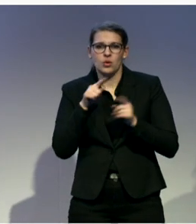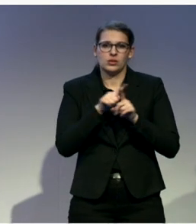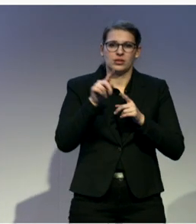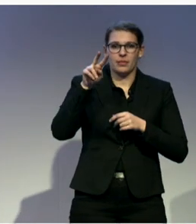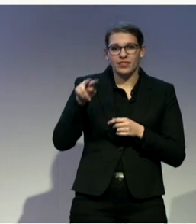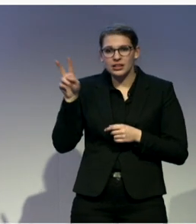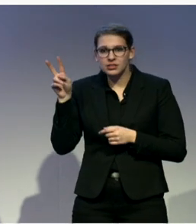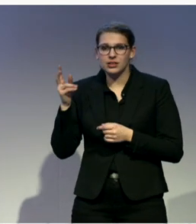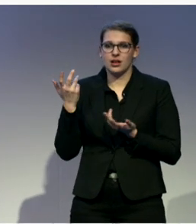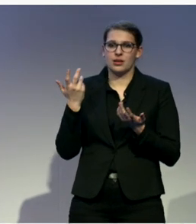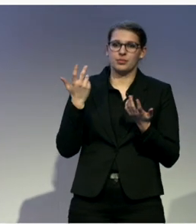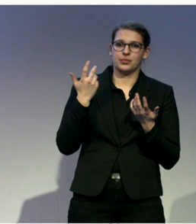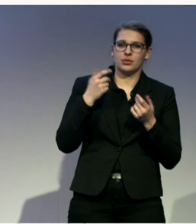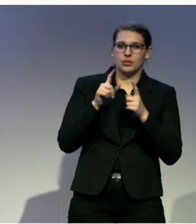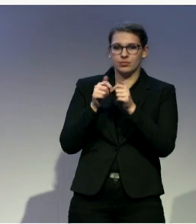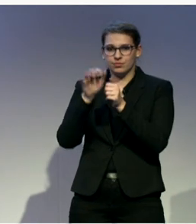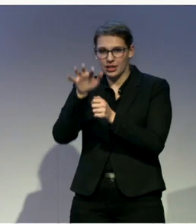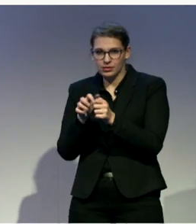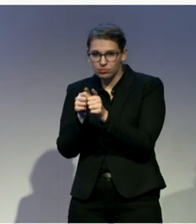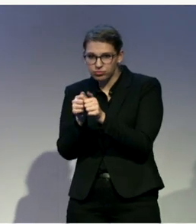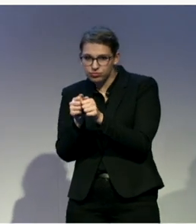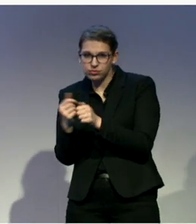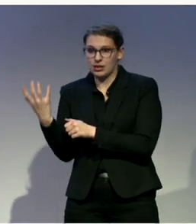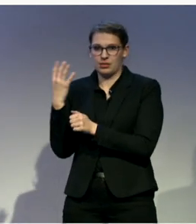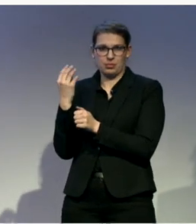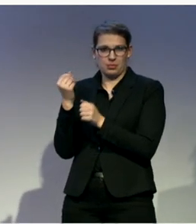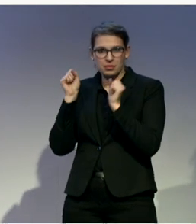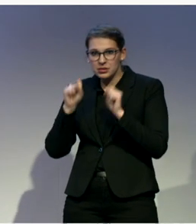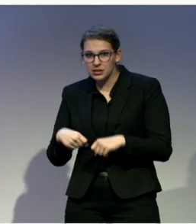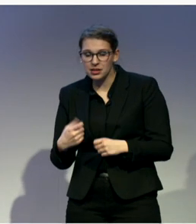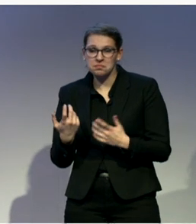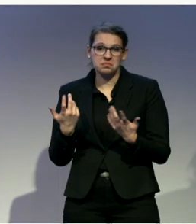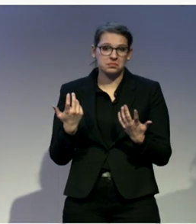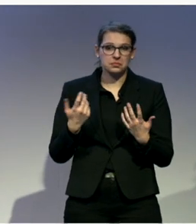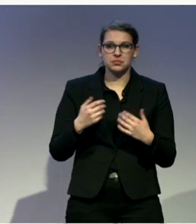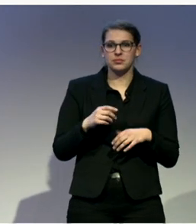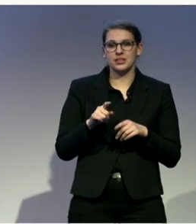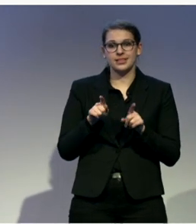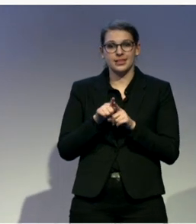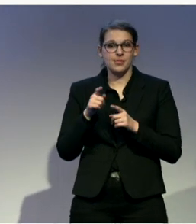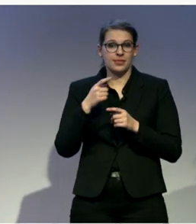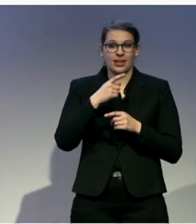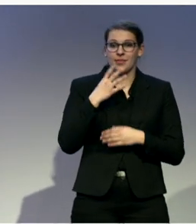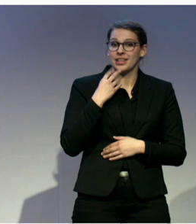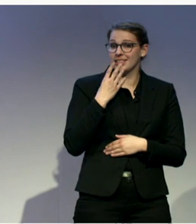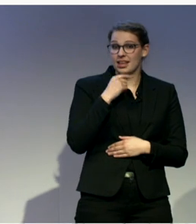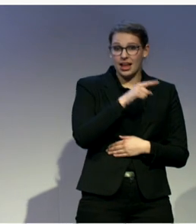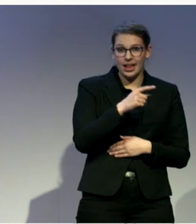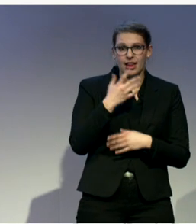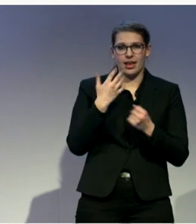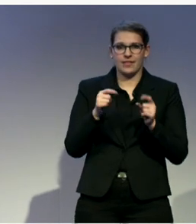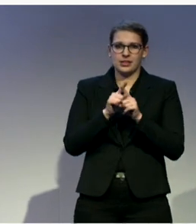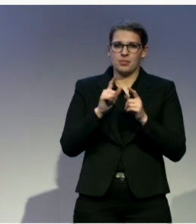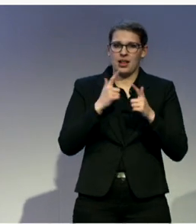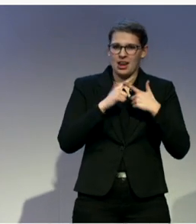your language is adaptable to those solutions. And in many cases, languages like in Israel, the Hebrew is not such